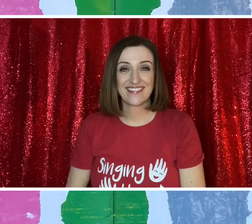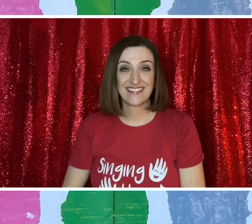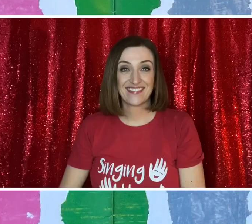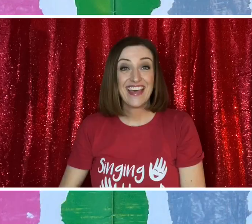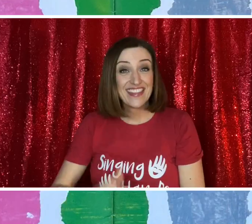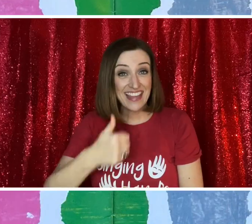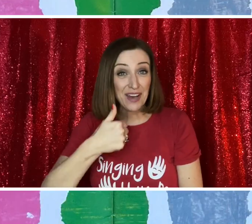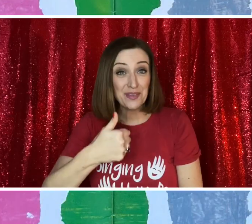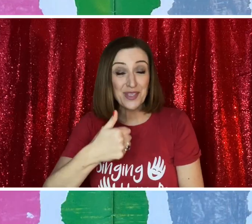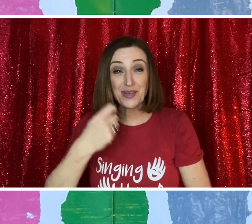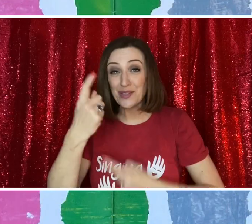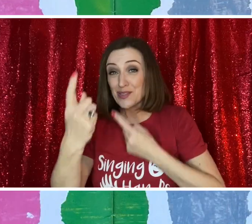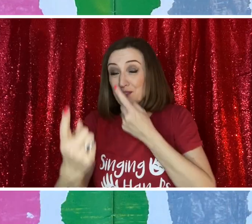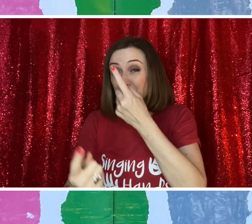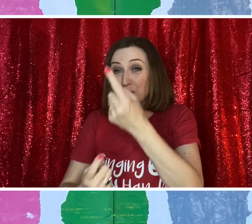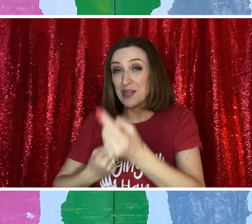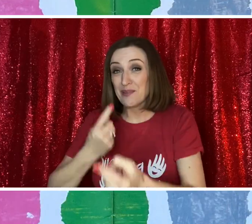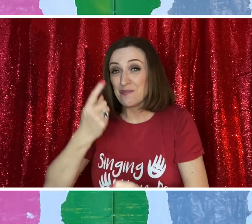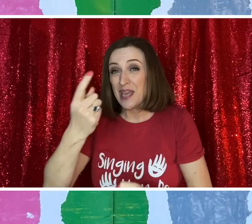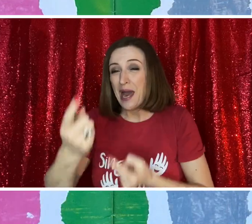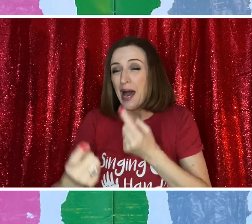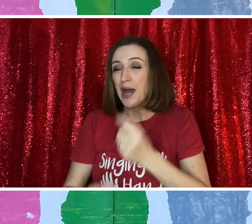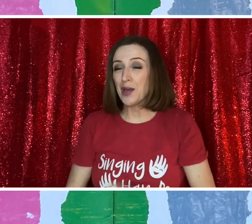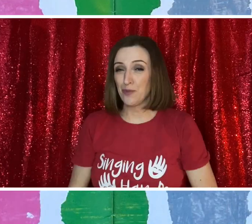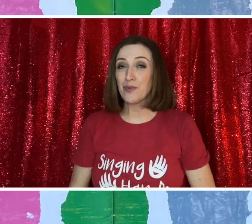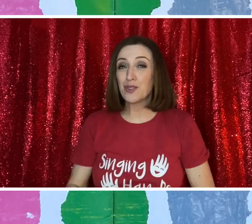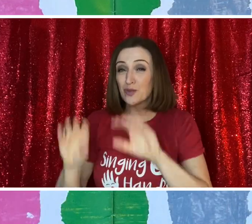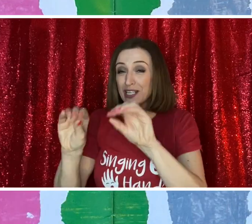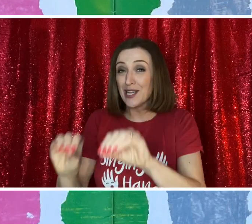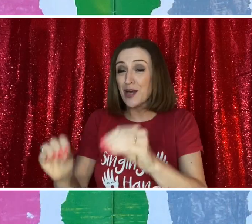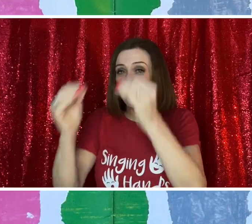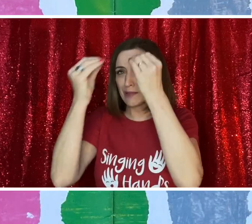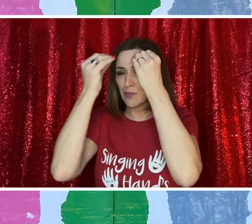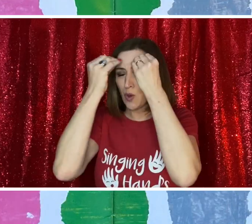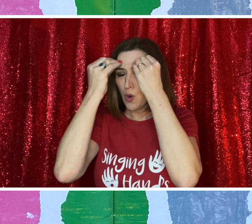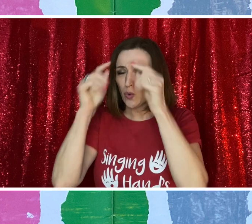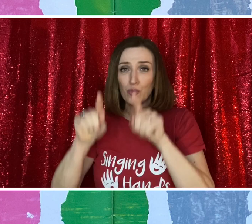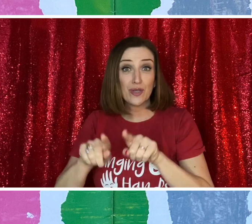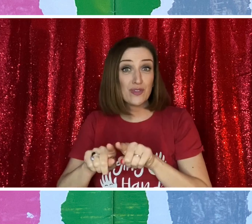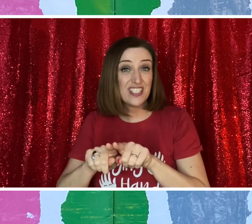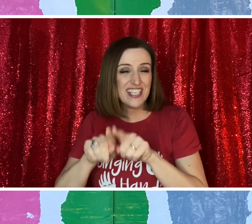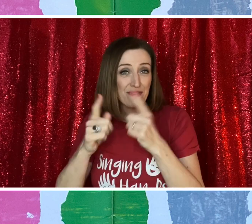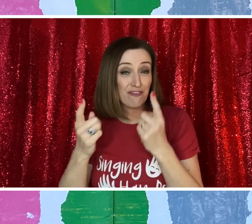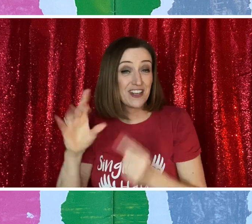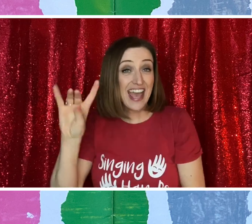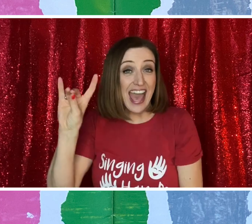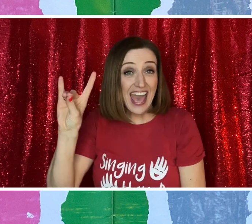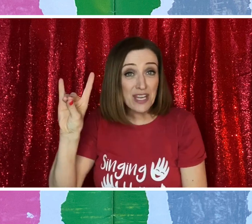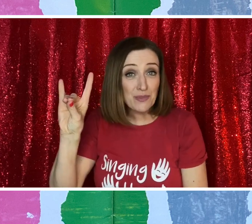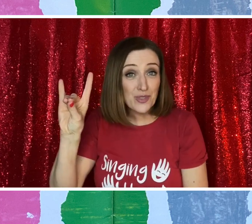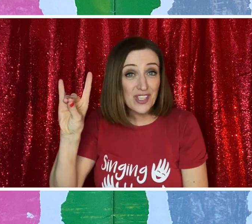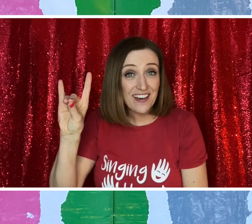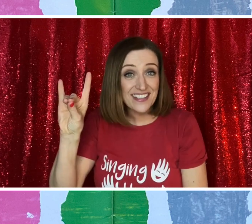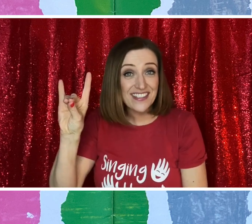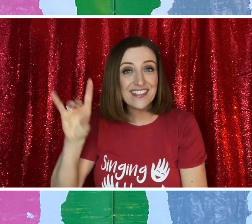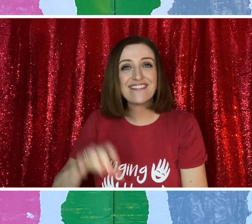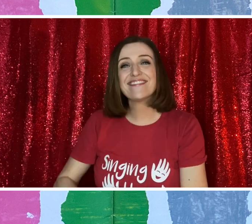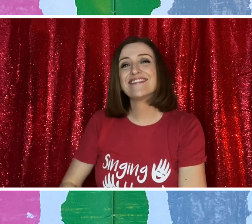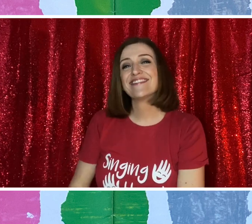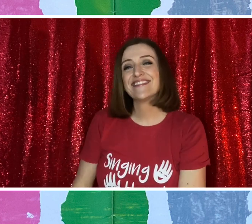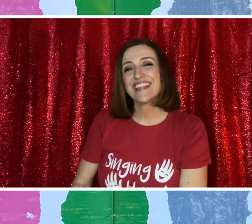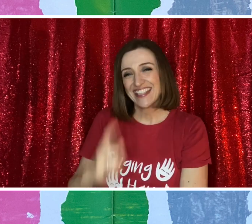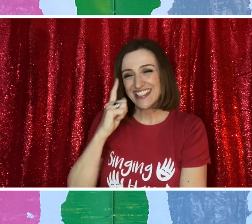That was a good story. I hope you enjoyed learning all those different animal signs.